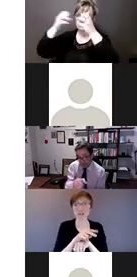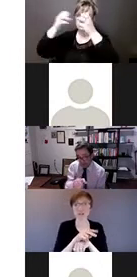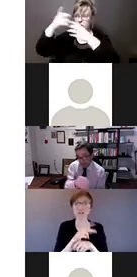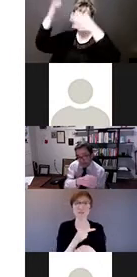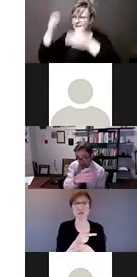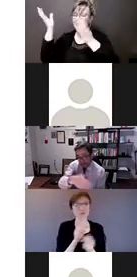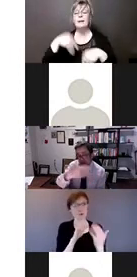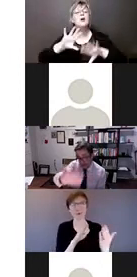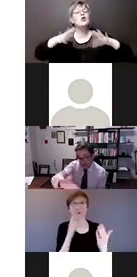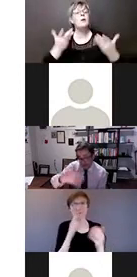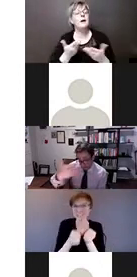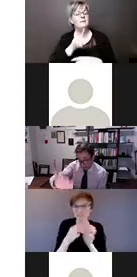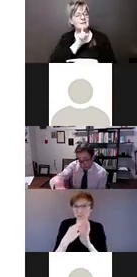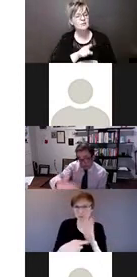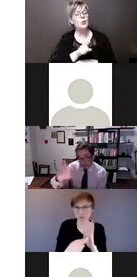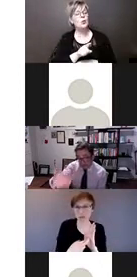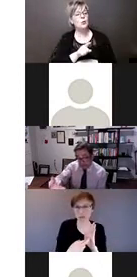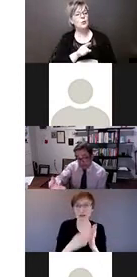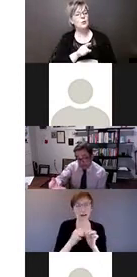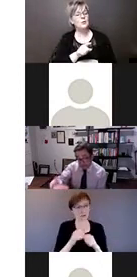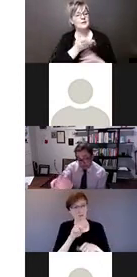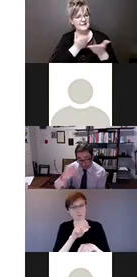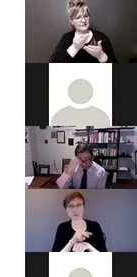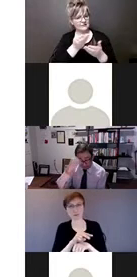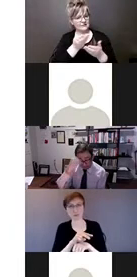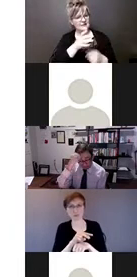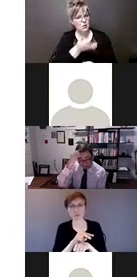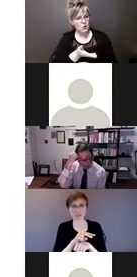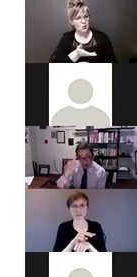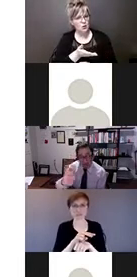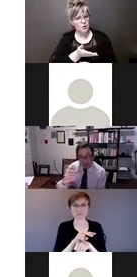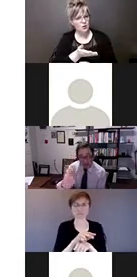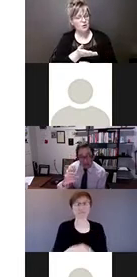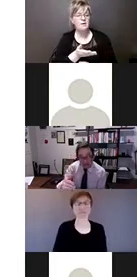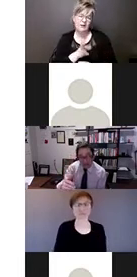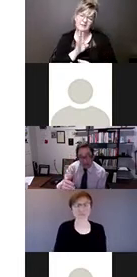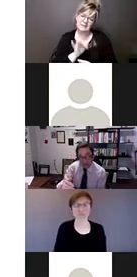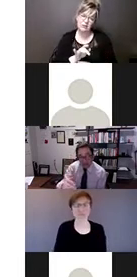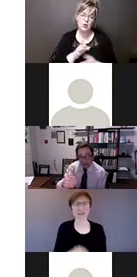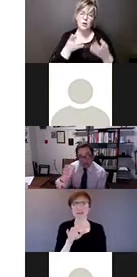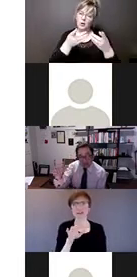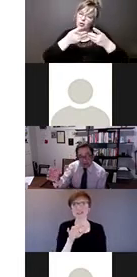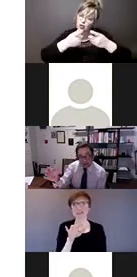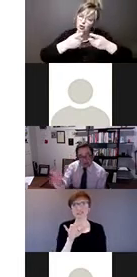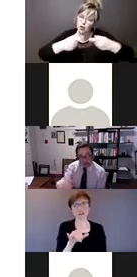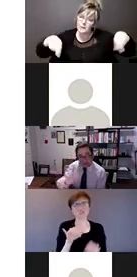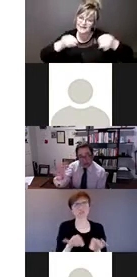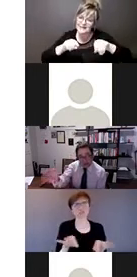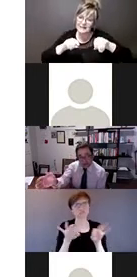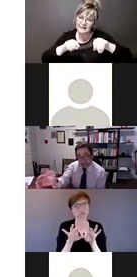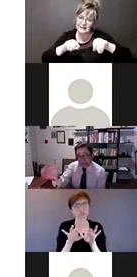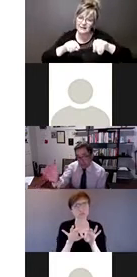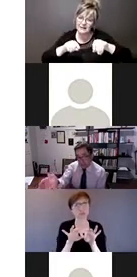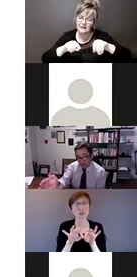at the domestic level. And that's very important. The Commission was